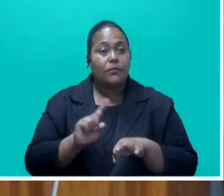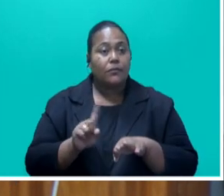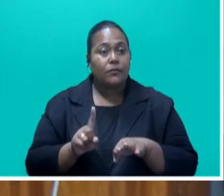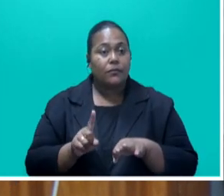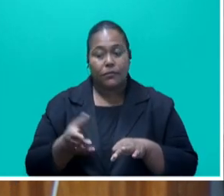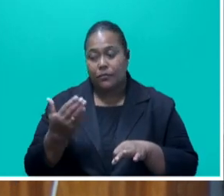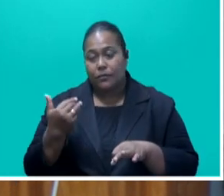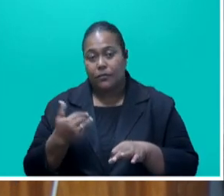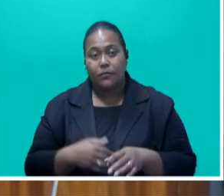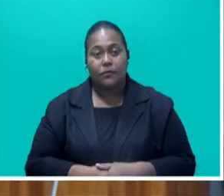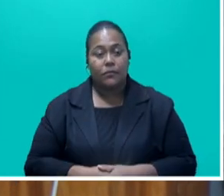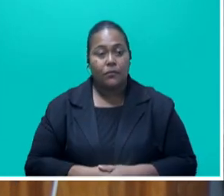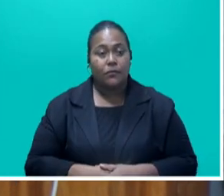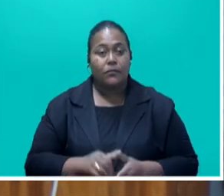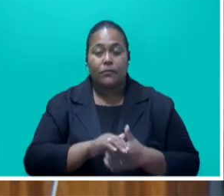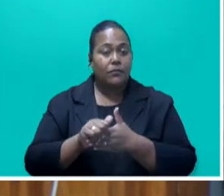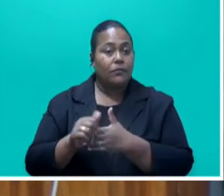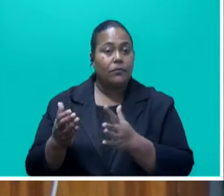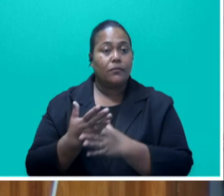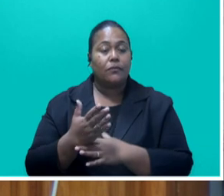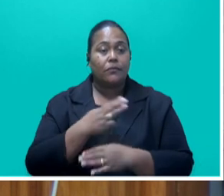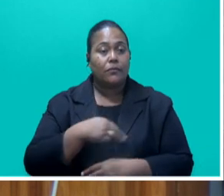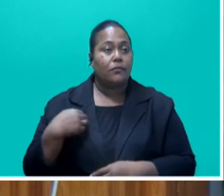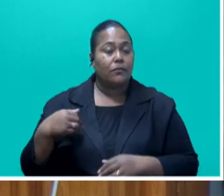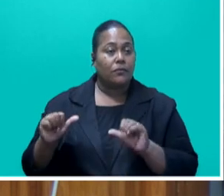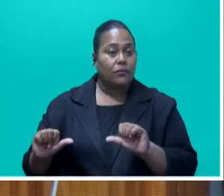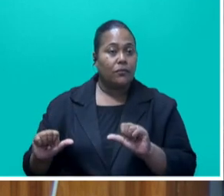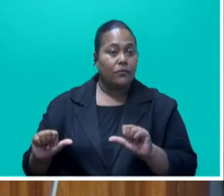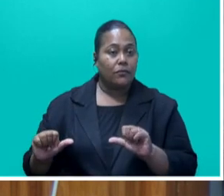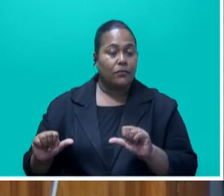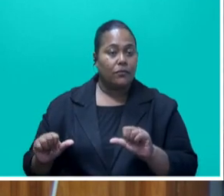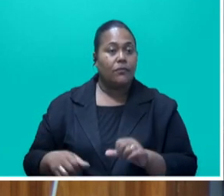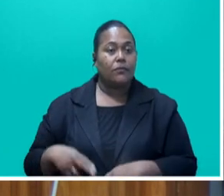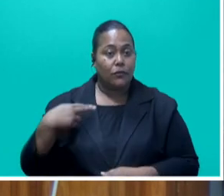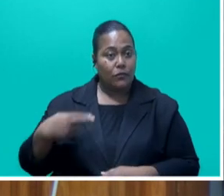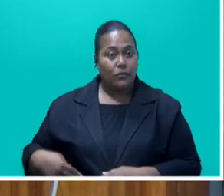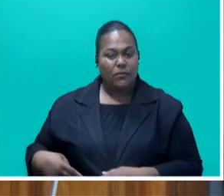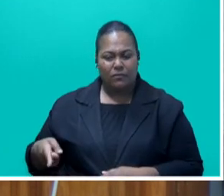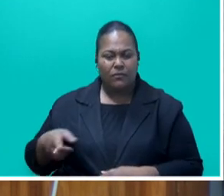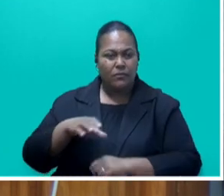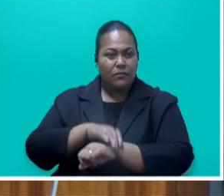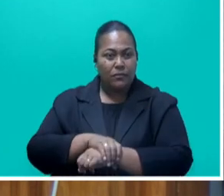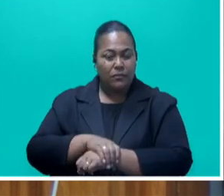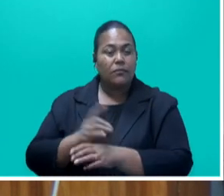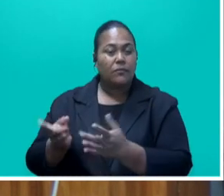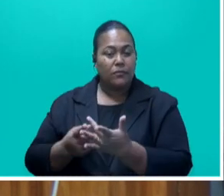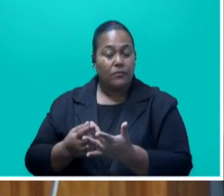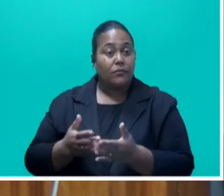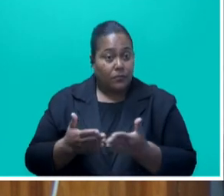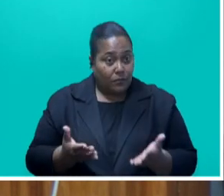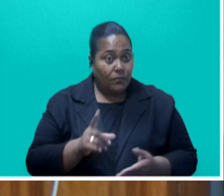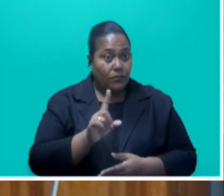by defense and, you know, uniformed personnel. This one that we are going to do is going to be